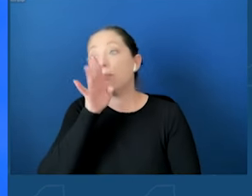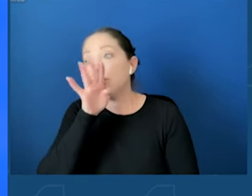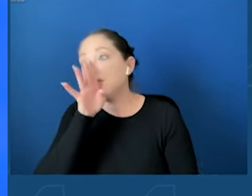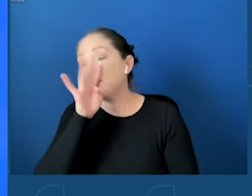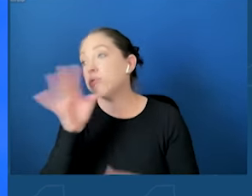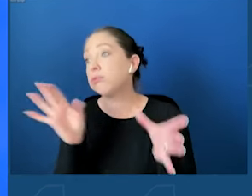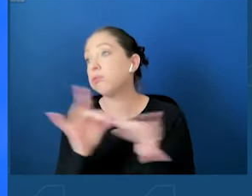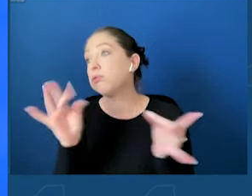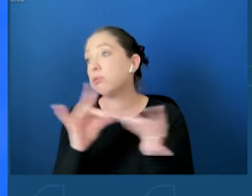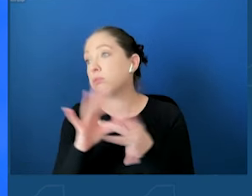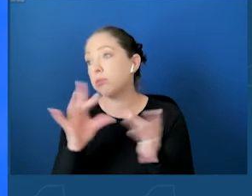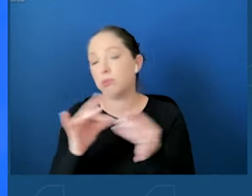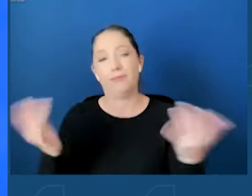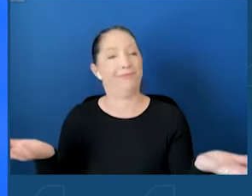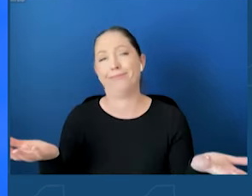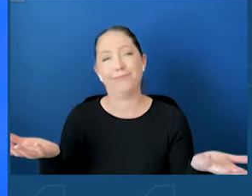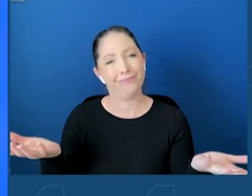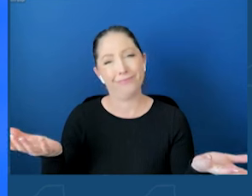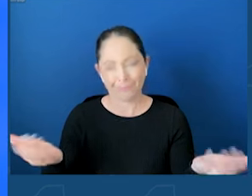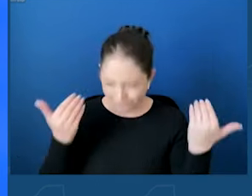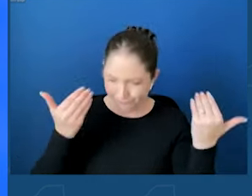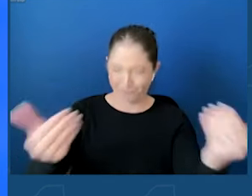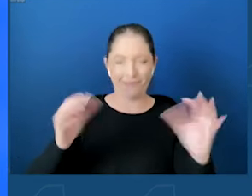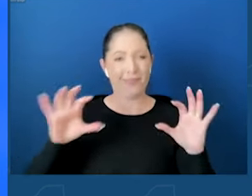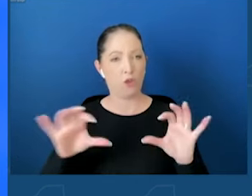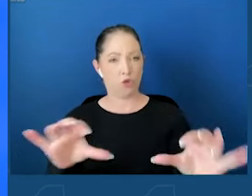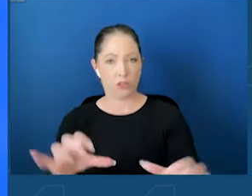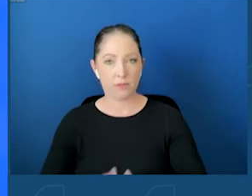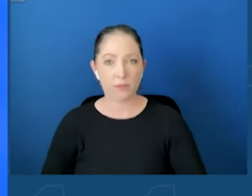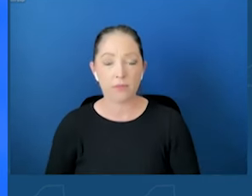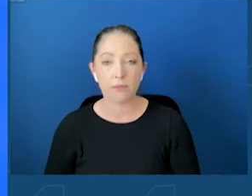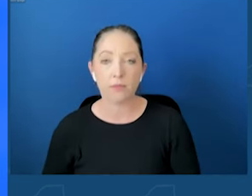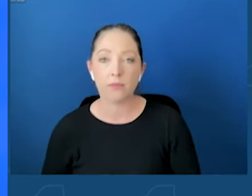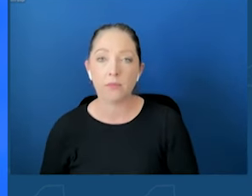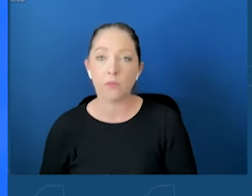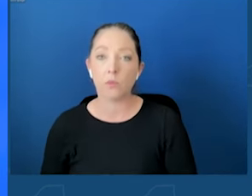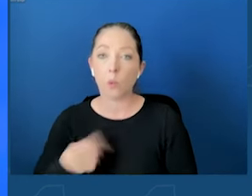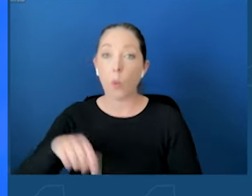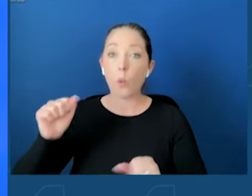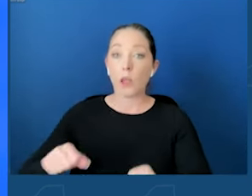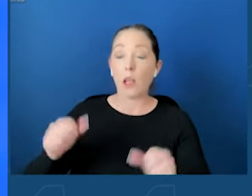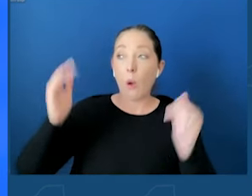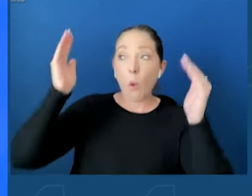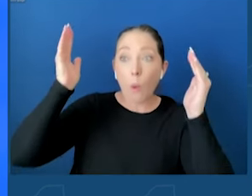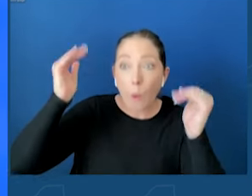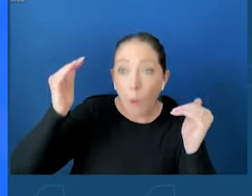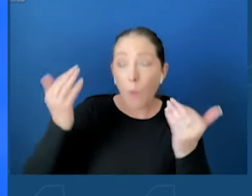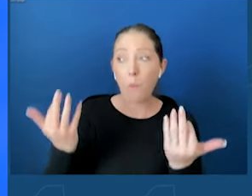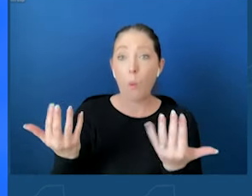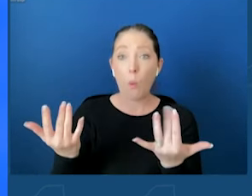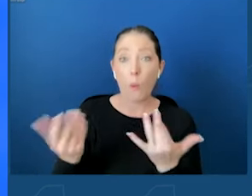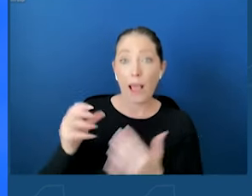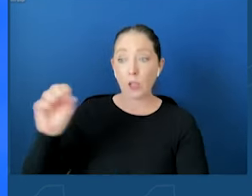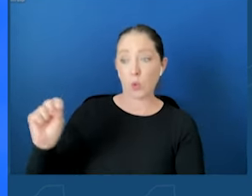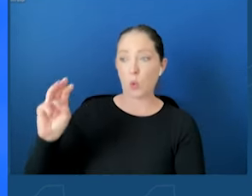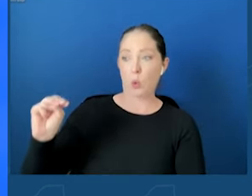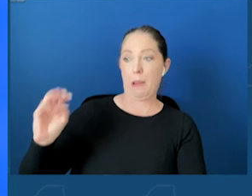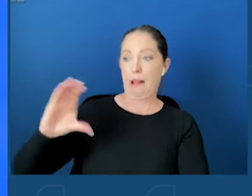Let's do something about it. Now, we can hope and wait for the social media companies to wake up one day and say,